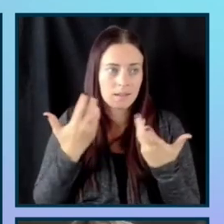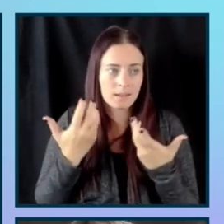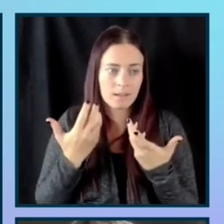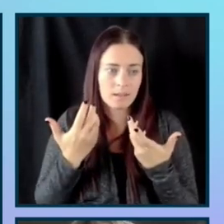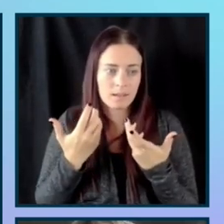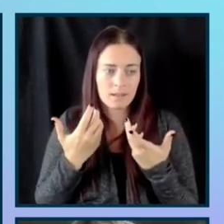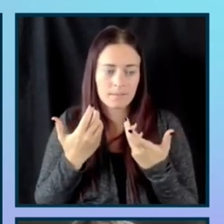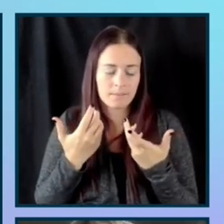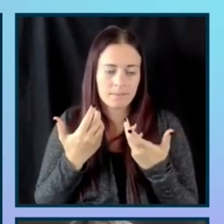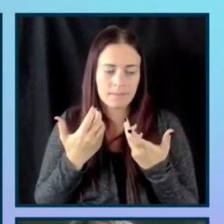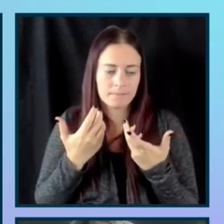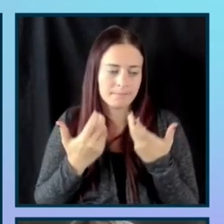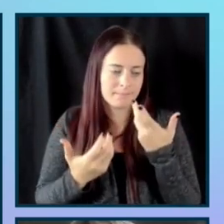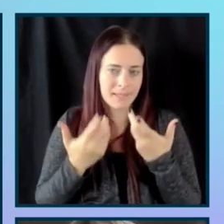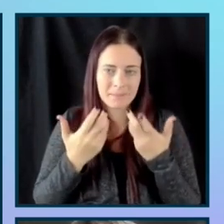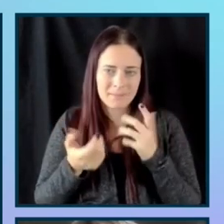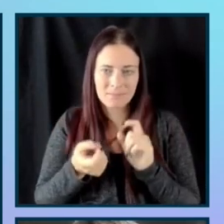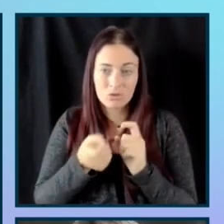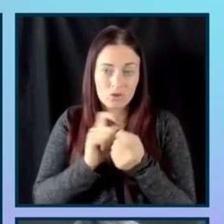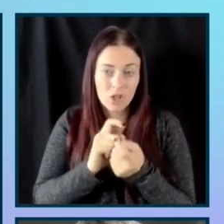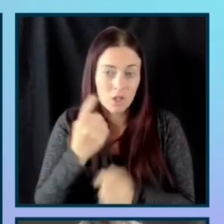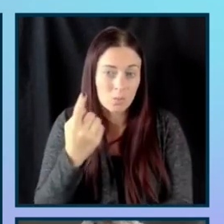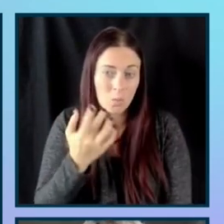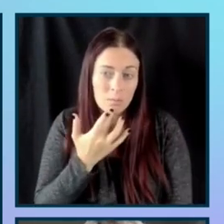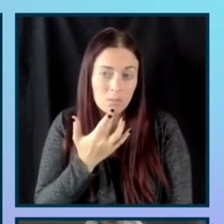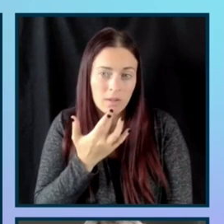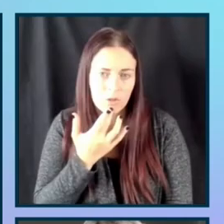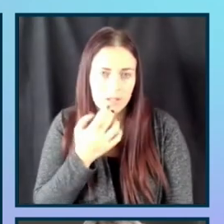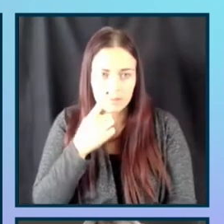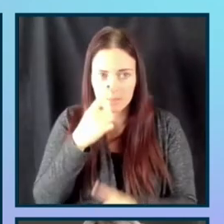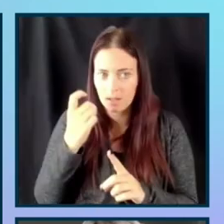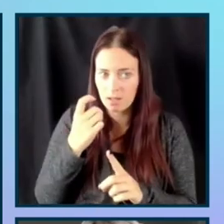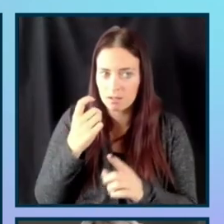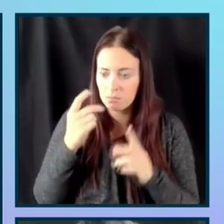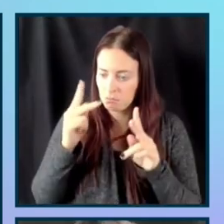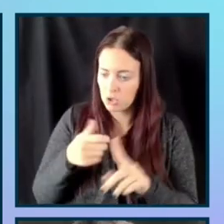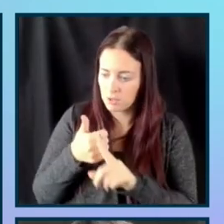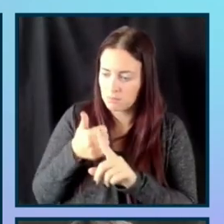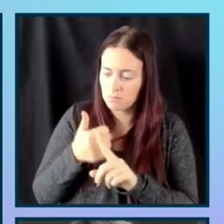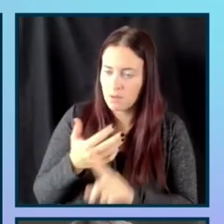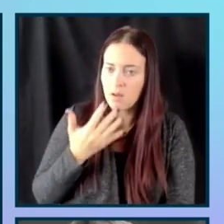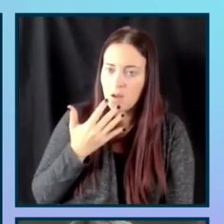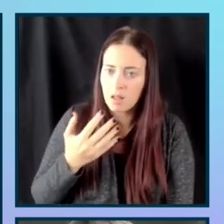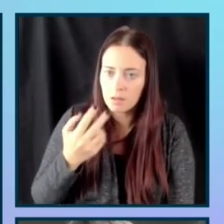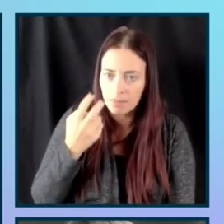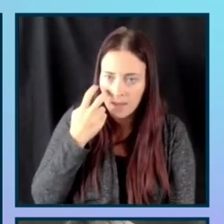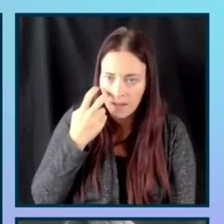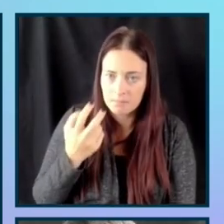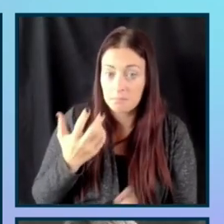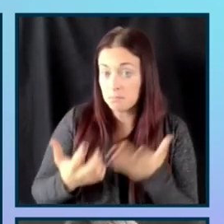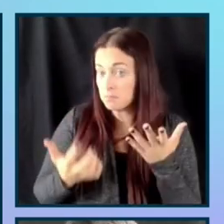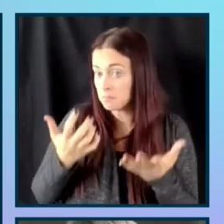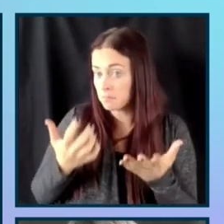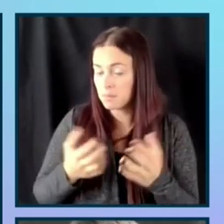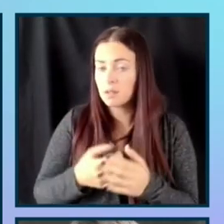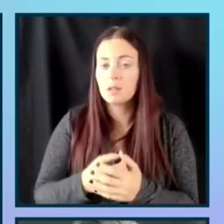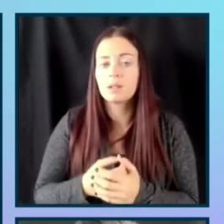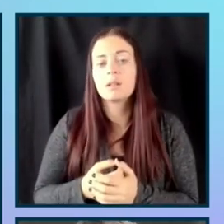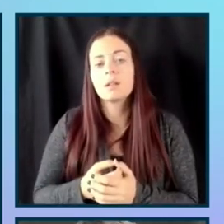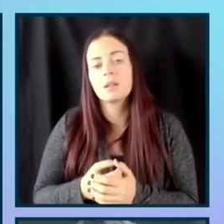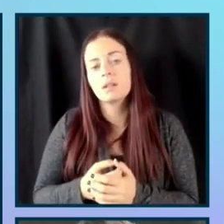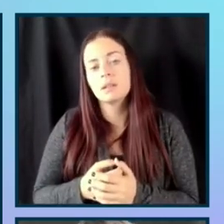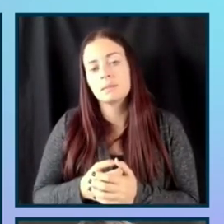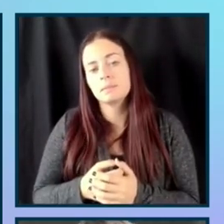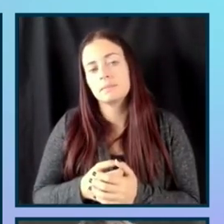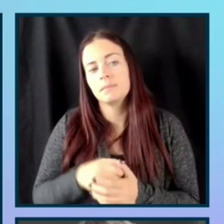change a preference because of a color blind type? And then it also, um, keeps into,